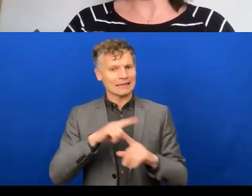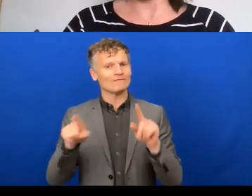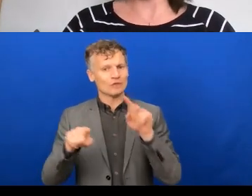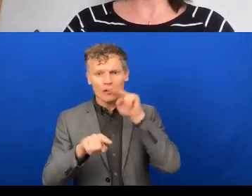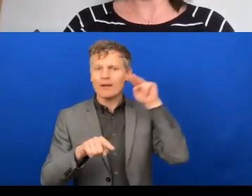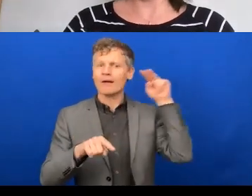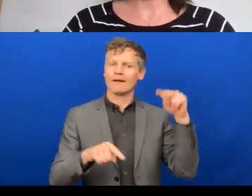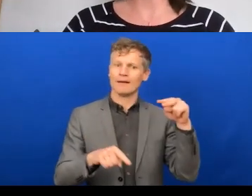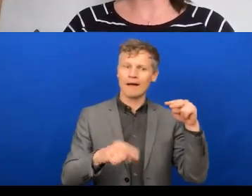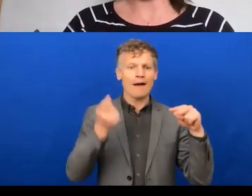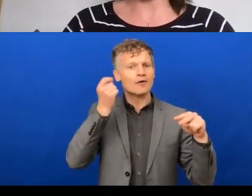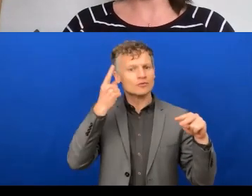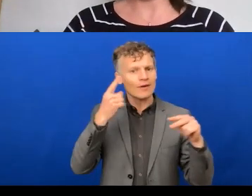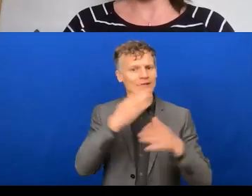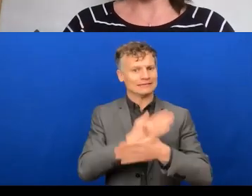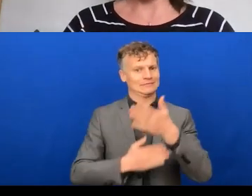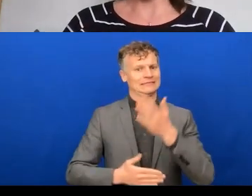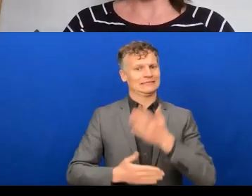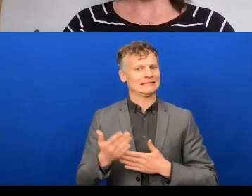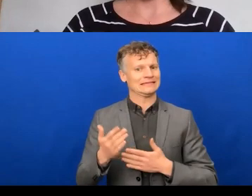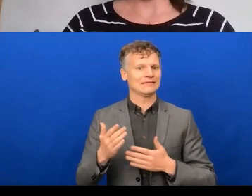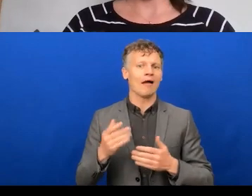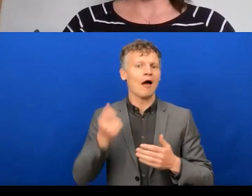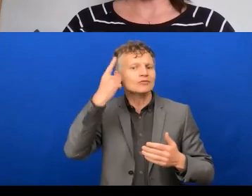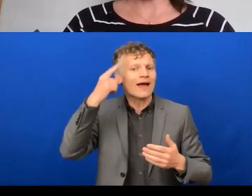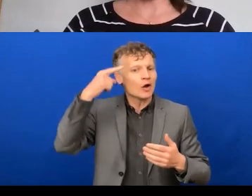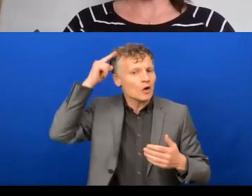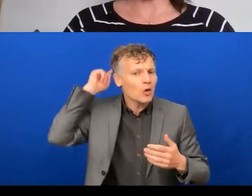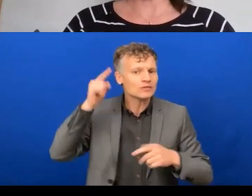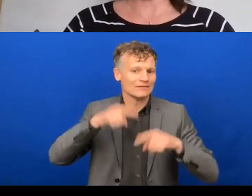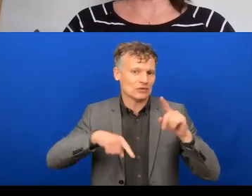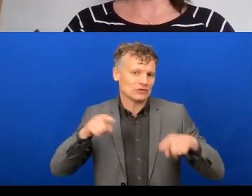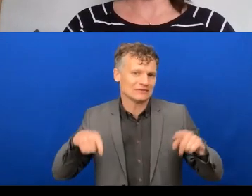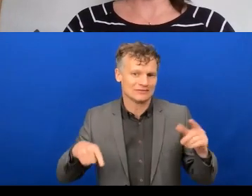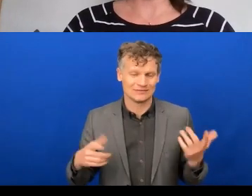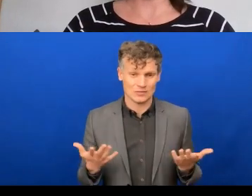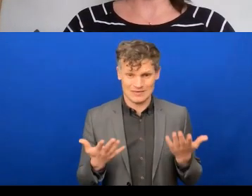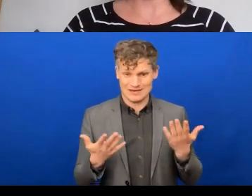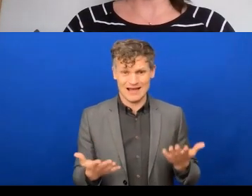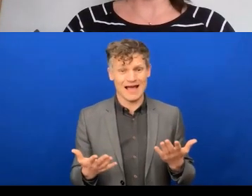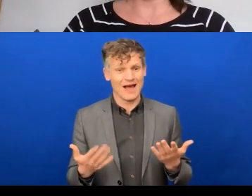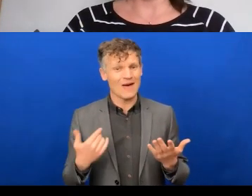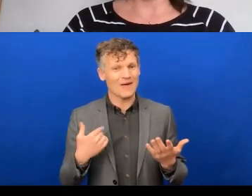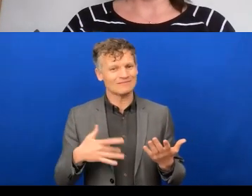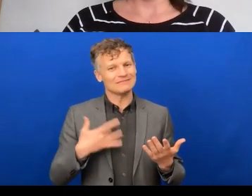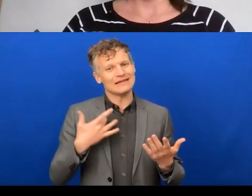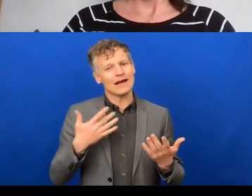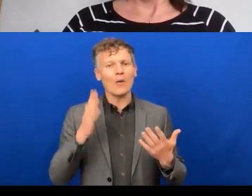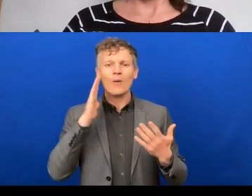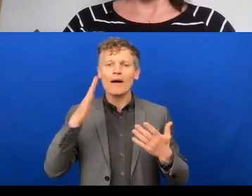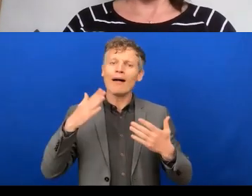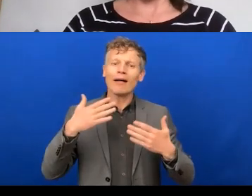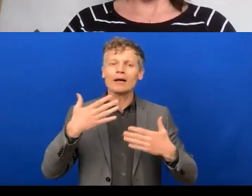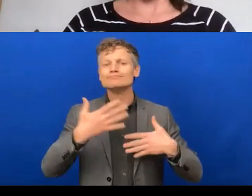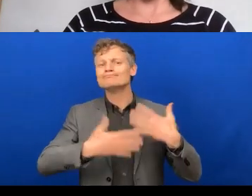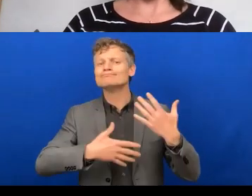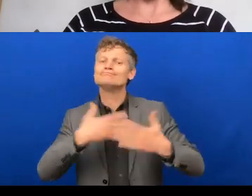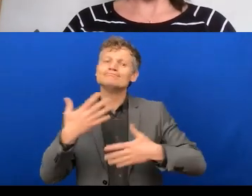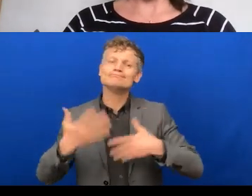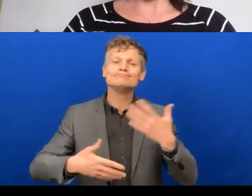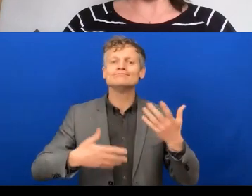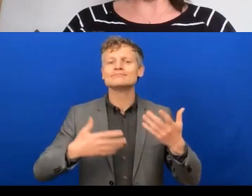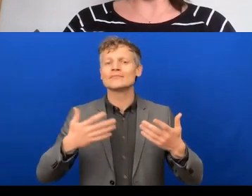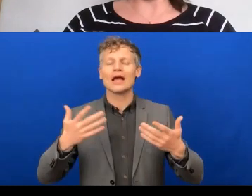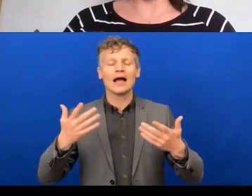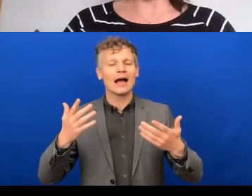everything remote and in person, because actually as a, one of the things I really like is in-person stuff